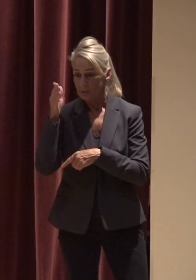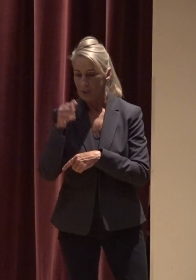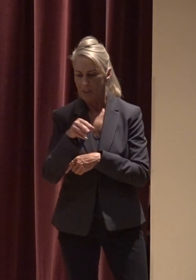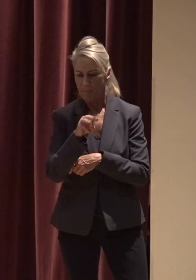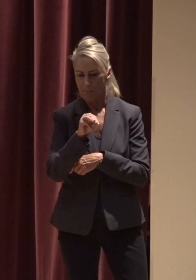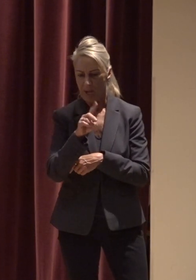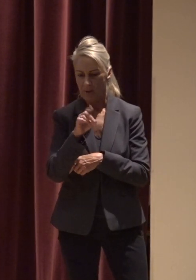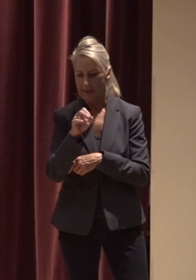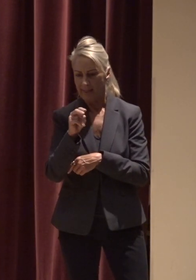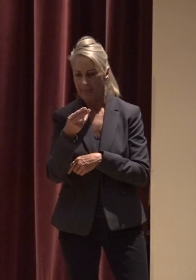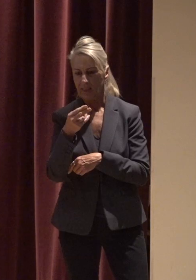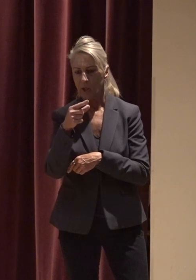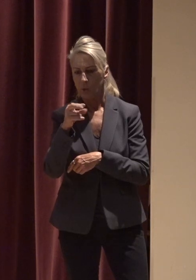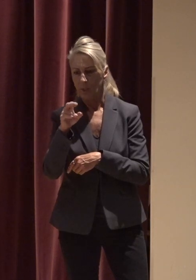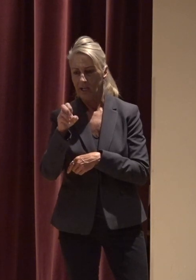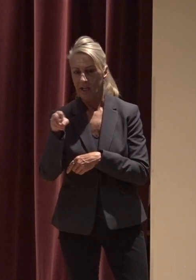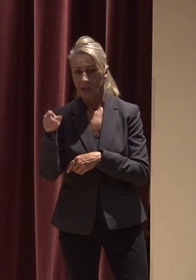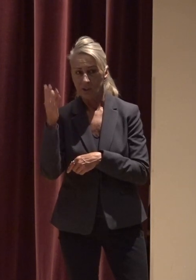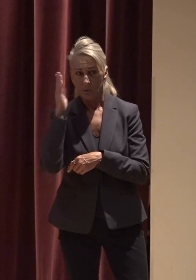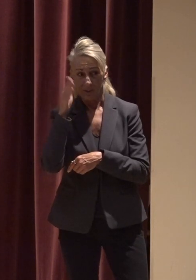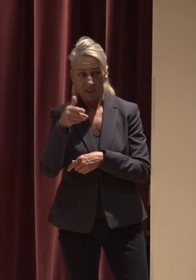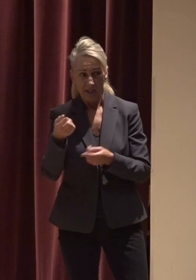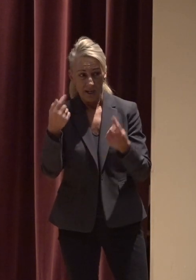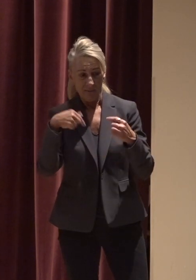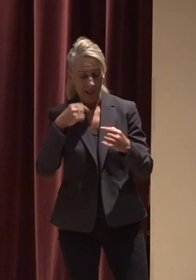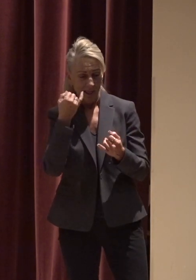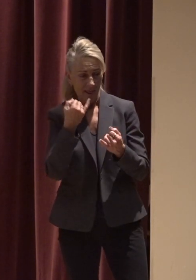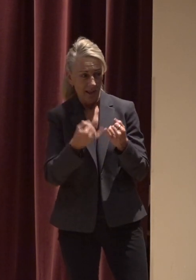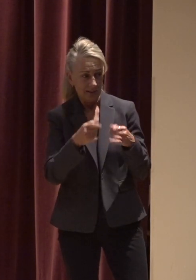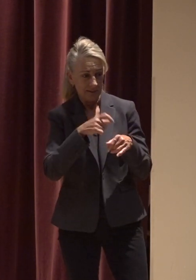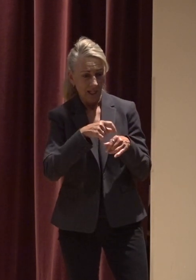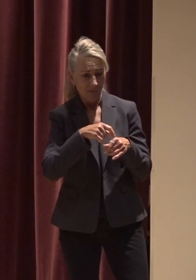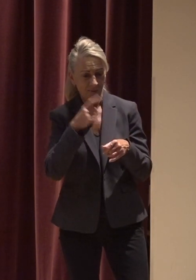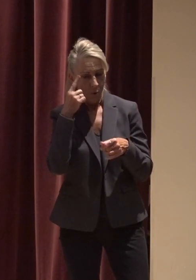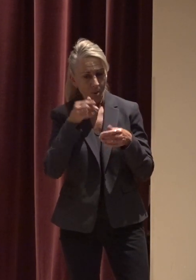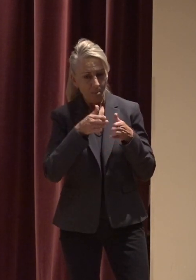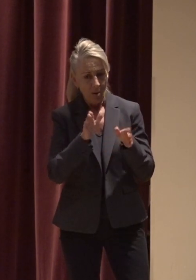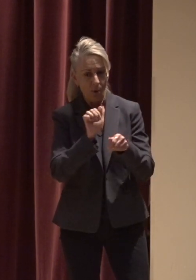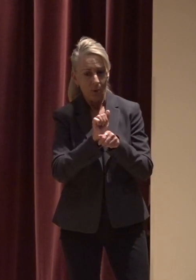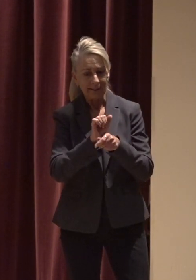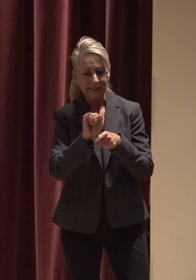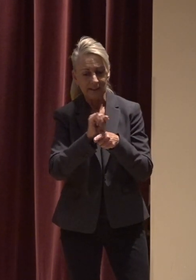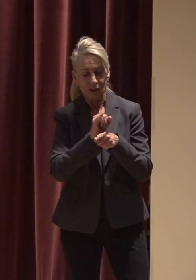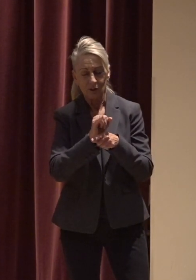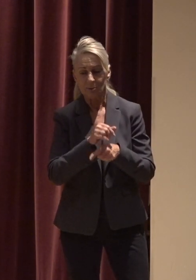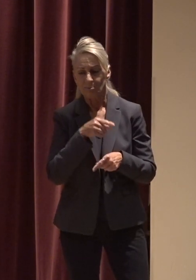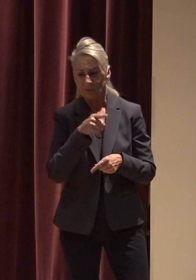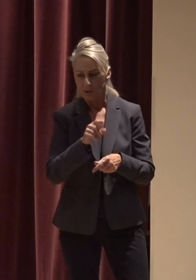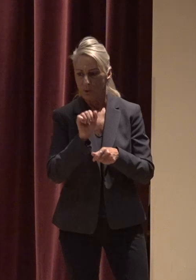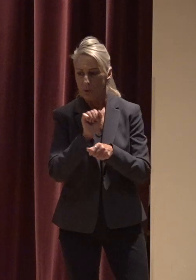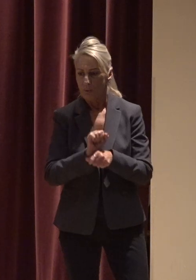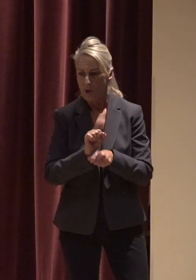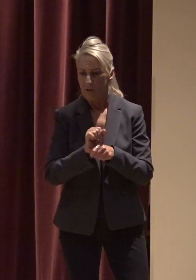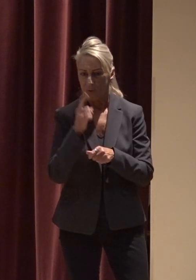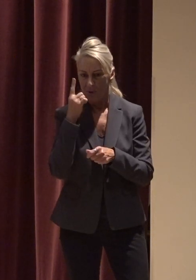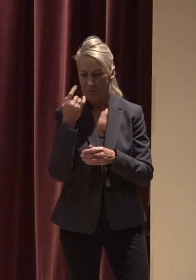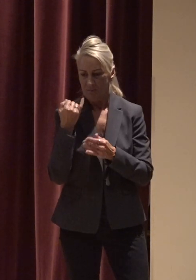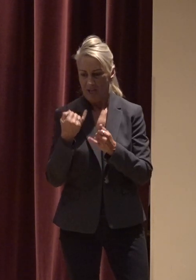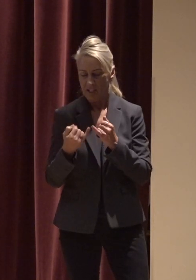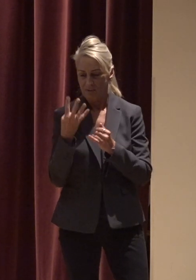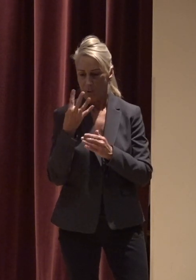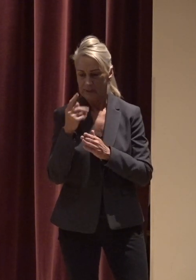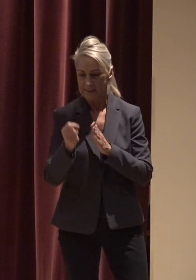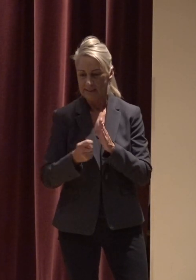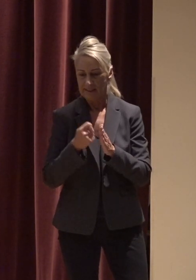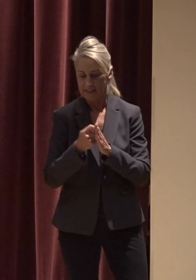Greer who will be taking the stage for the last time as public works intern Meredith has served on the stream crew for the past four seasons each